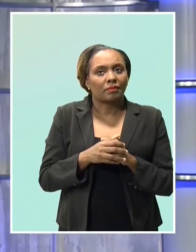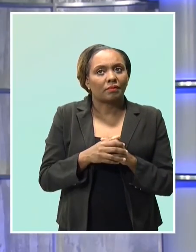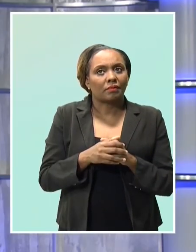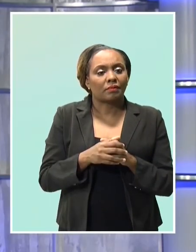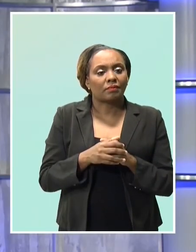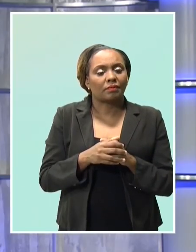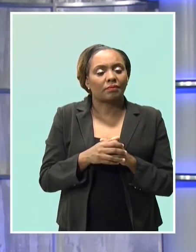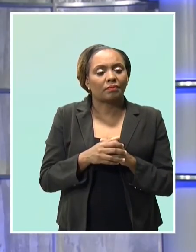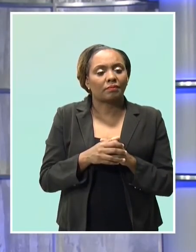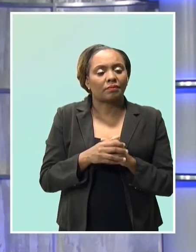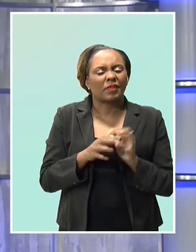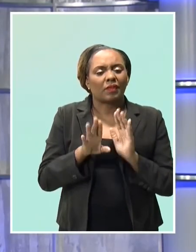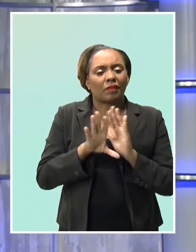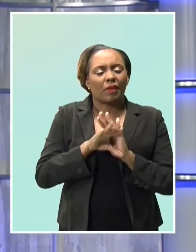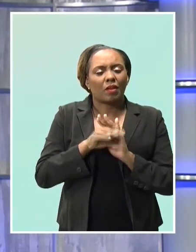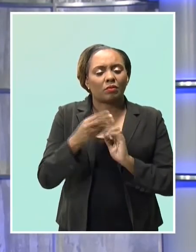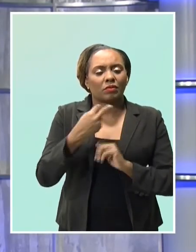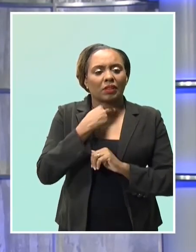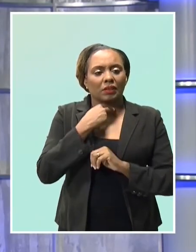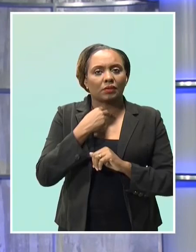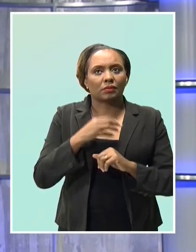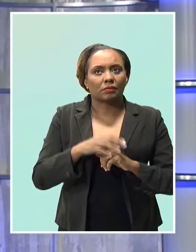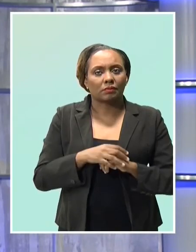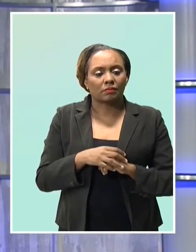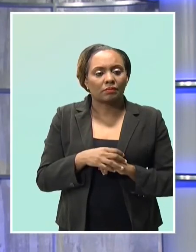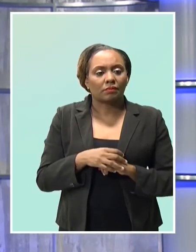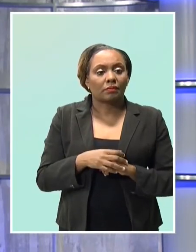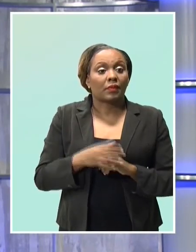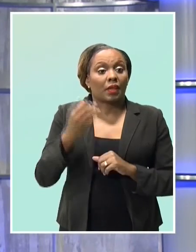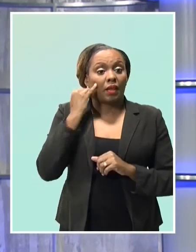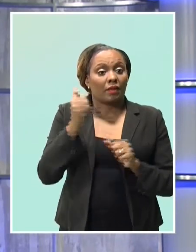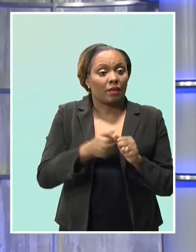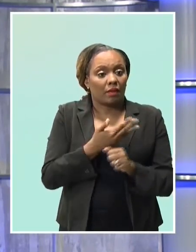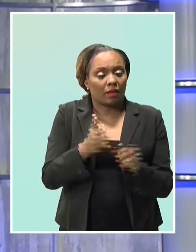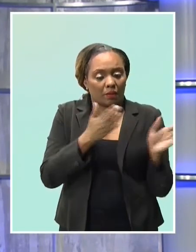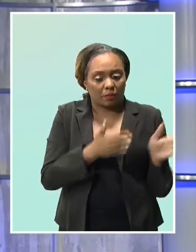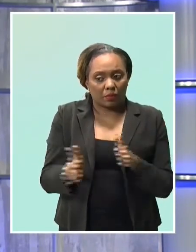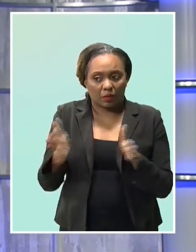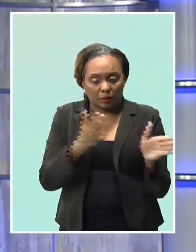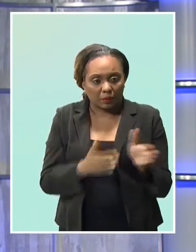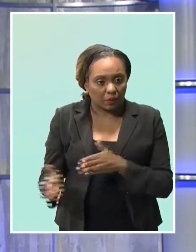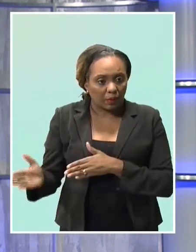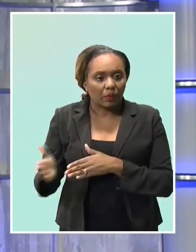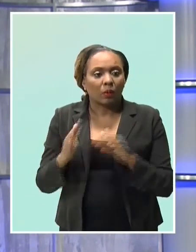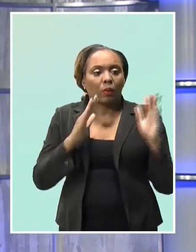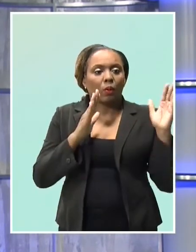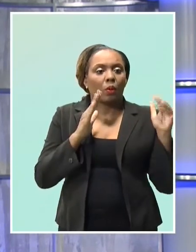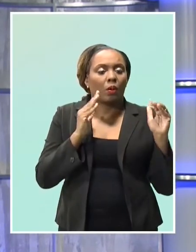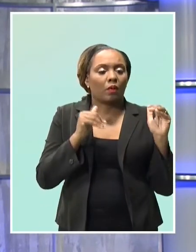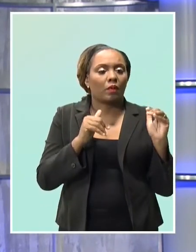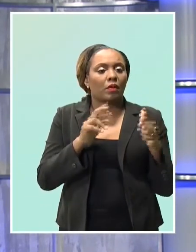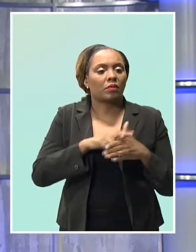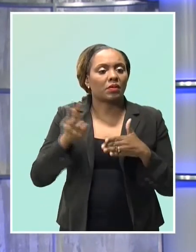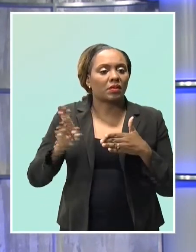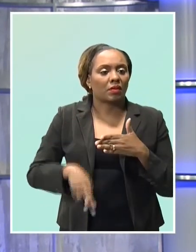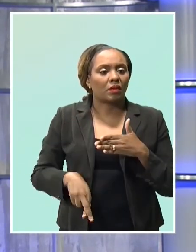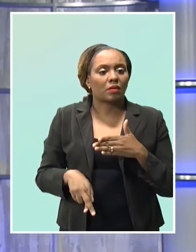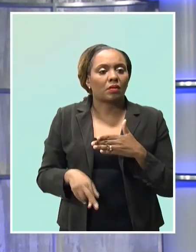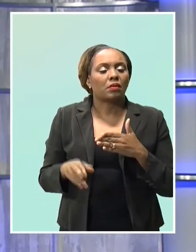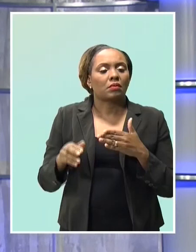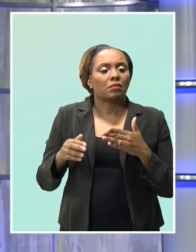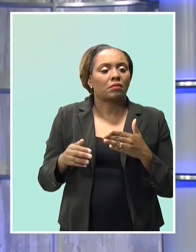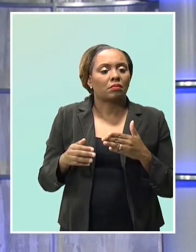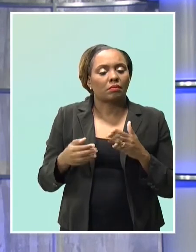Well, the CXC Registrar says once all goes according to plan, he is hopeful that the results will be returned by late August, early September,